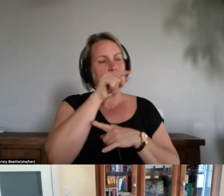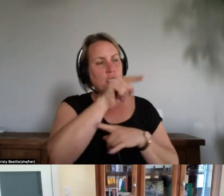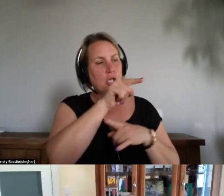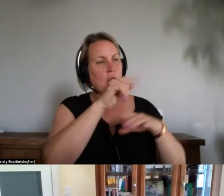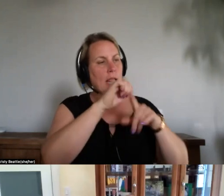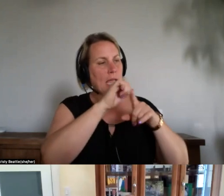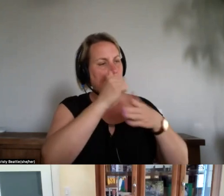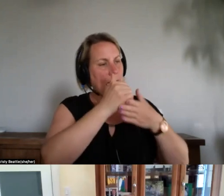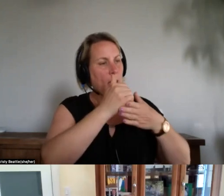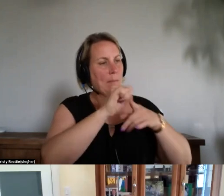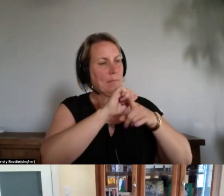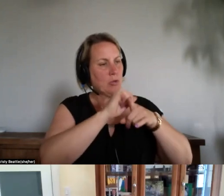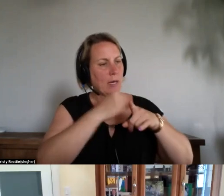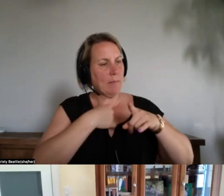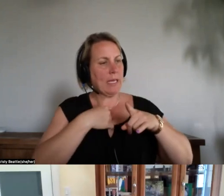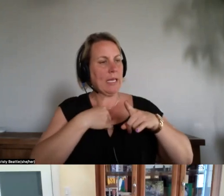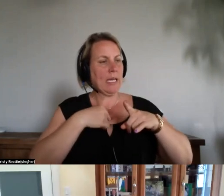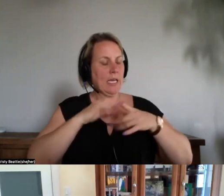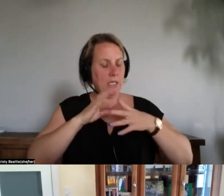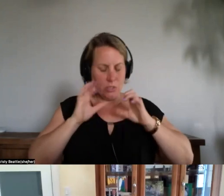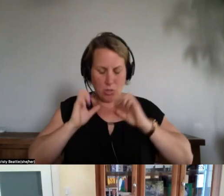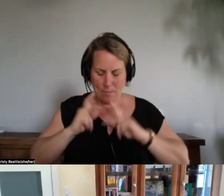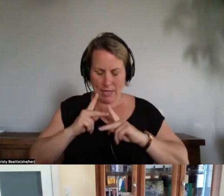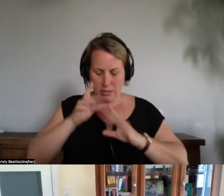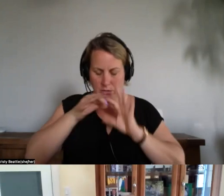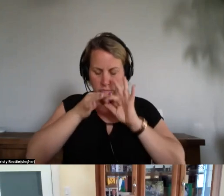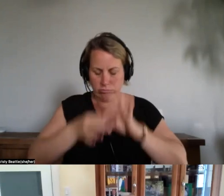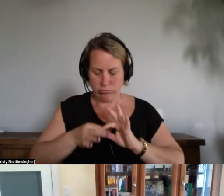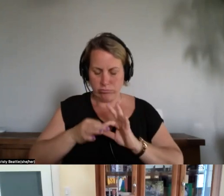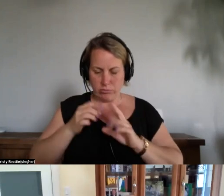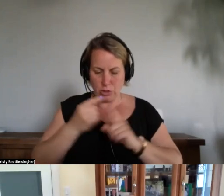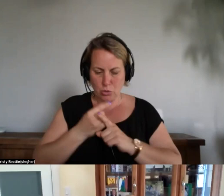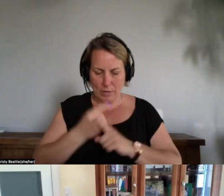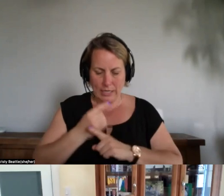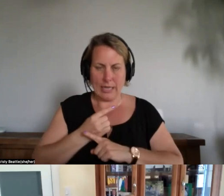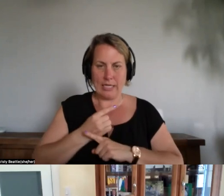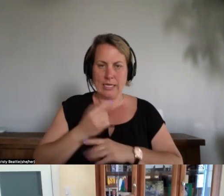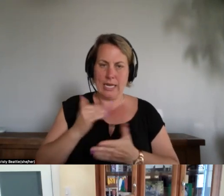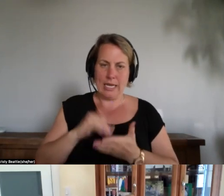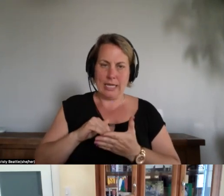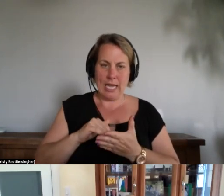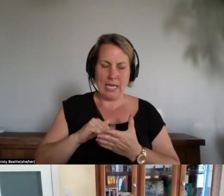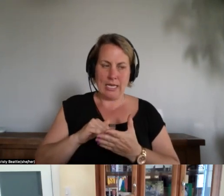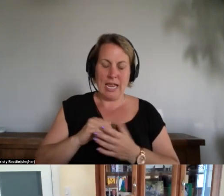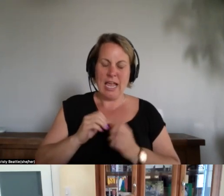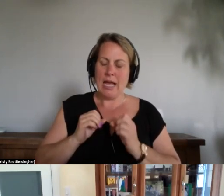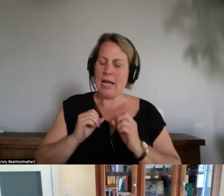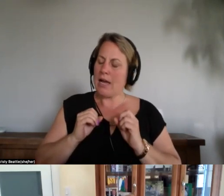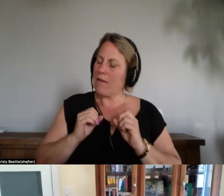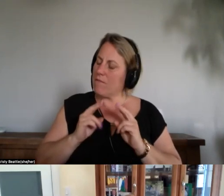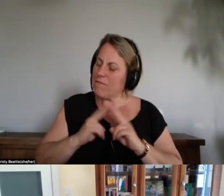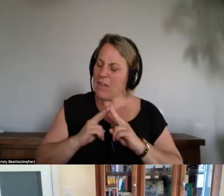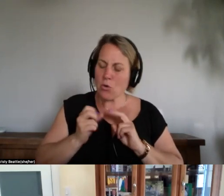that to integrate what i'd experienced very very few professionals in canada who can